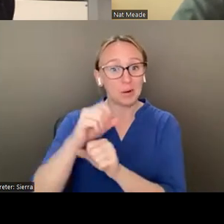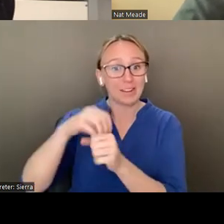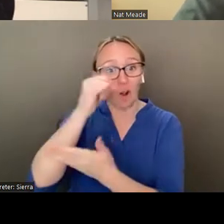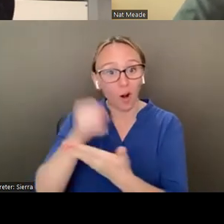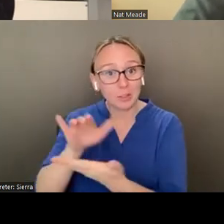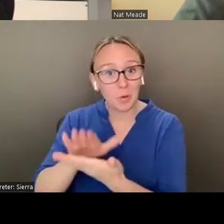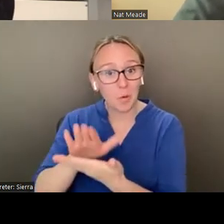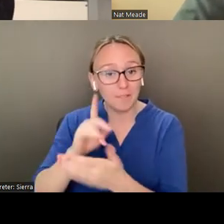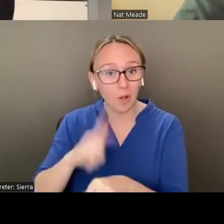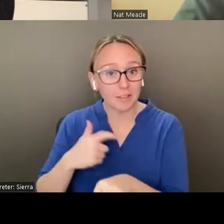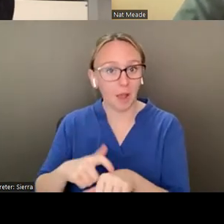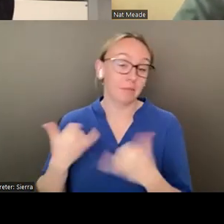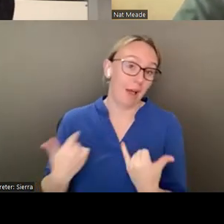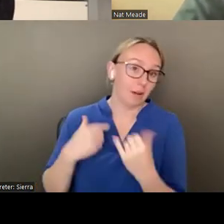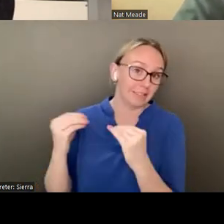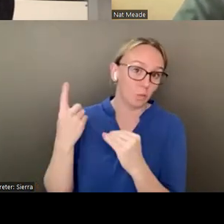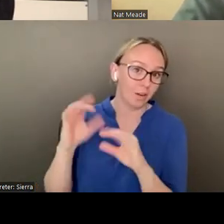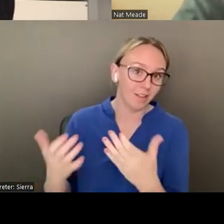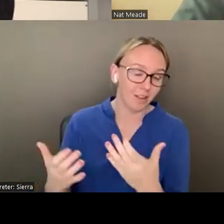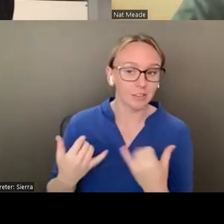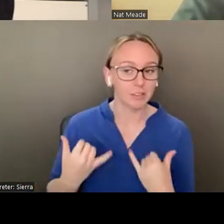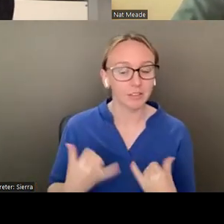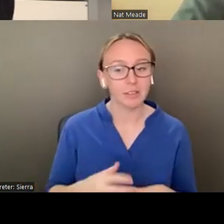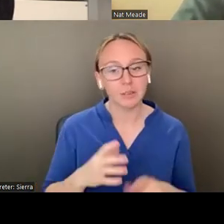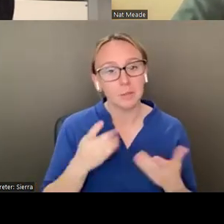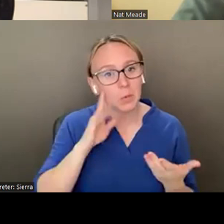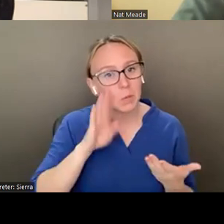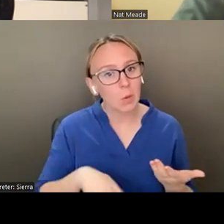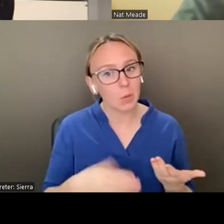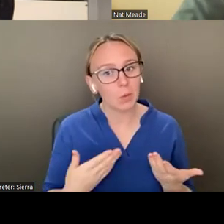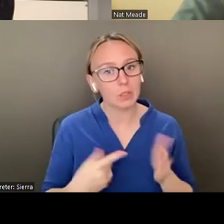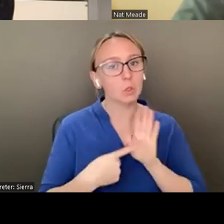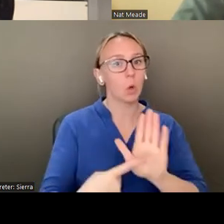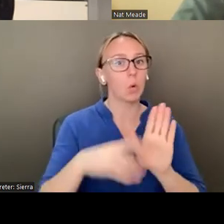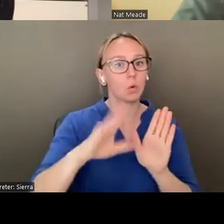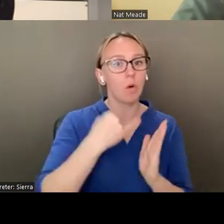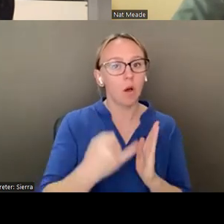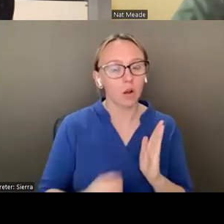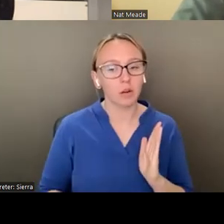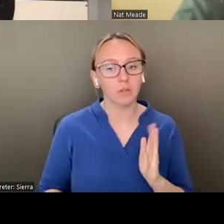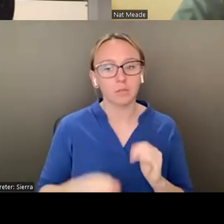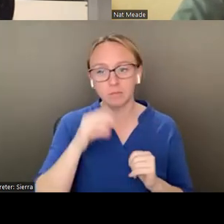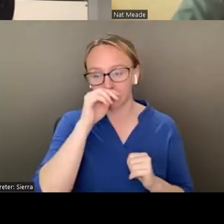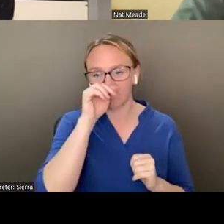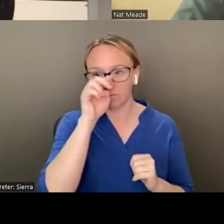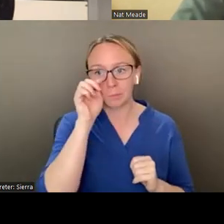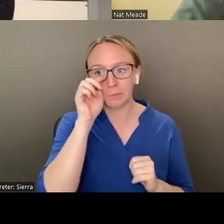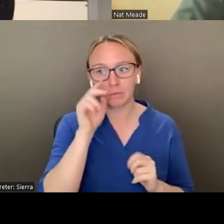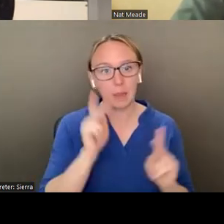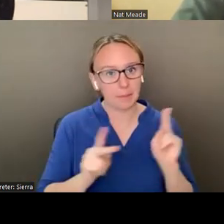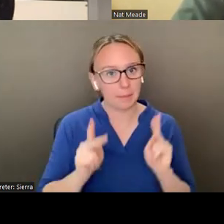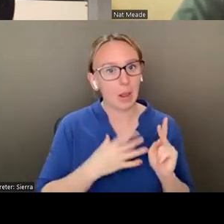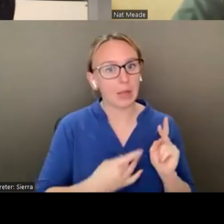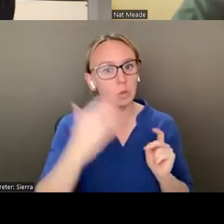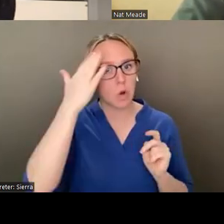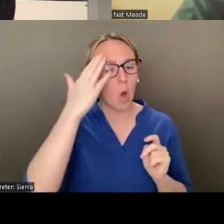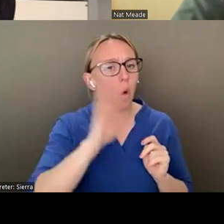still, I teach a class right now. Um, and then, you know, show, showing your work and people, people like to know what it's about and